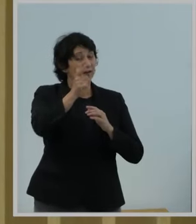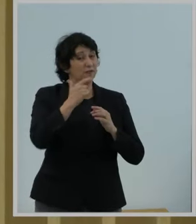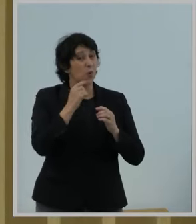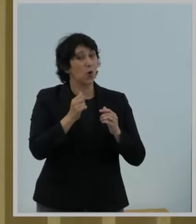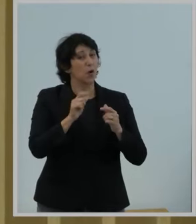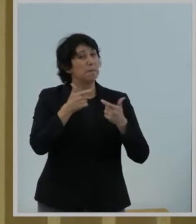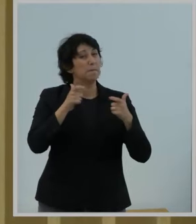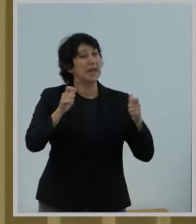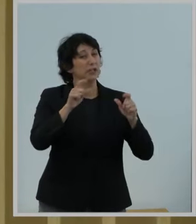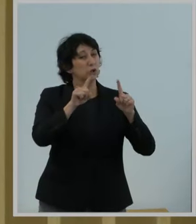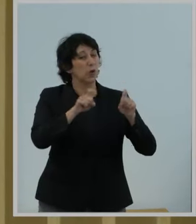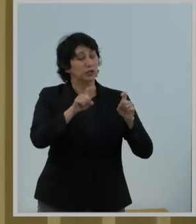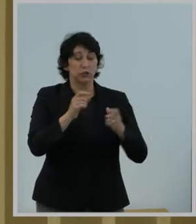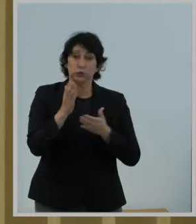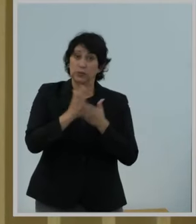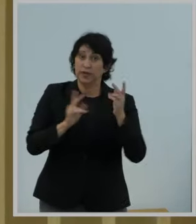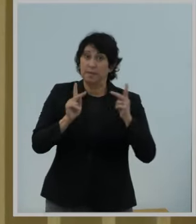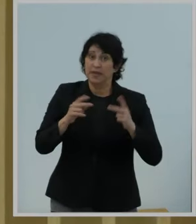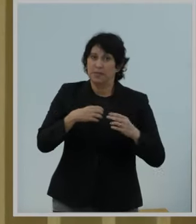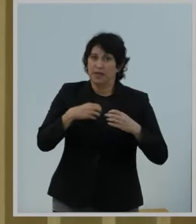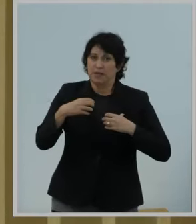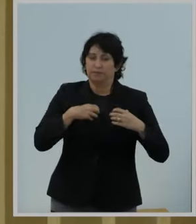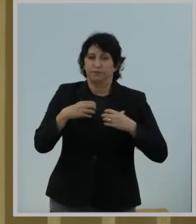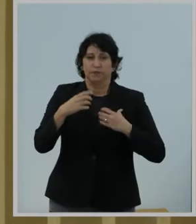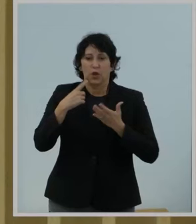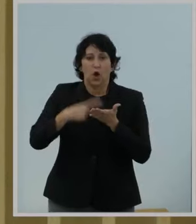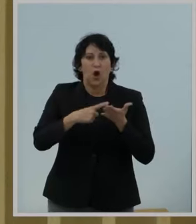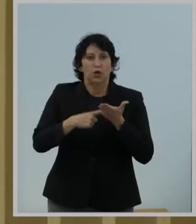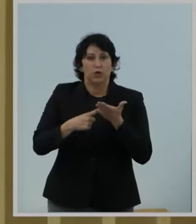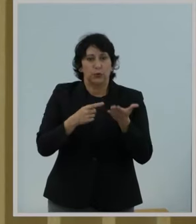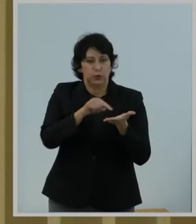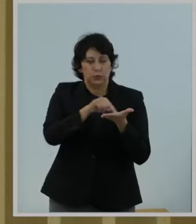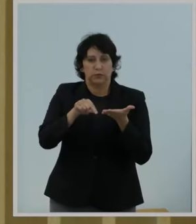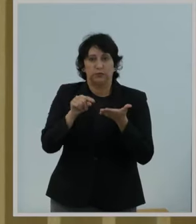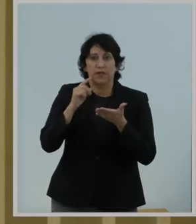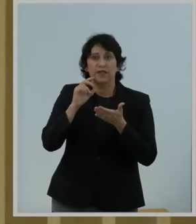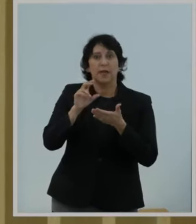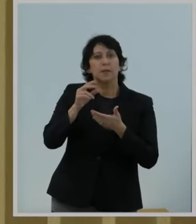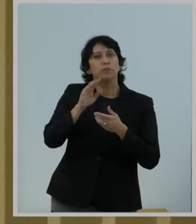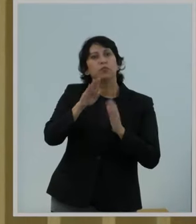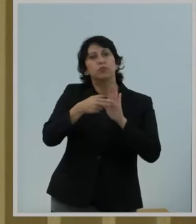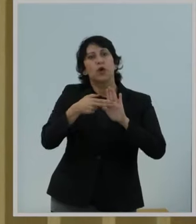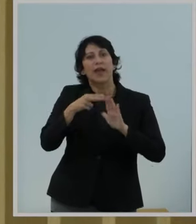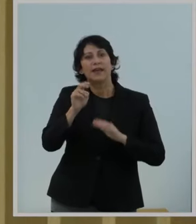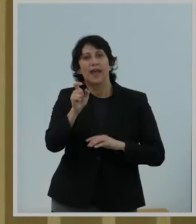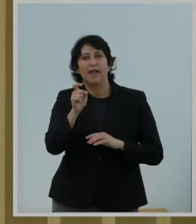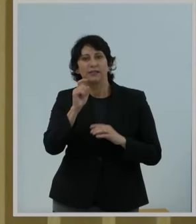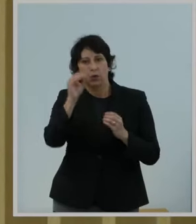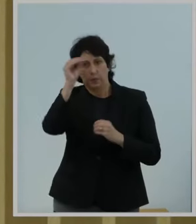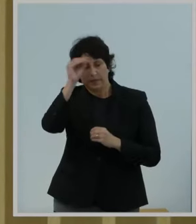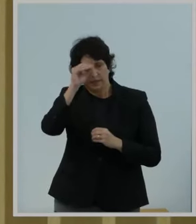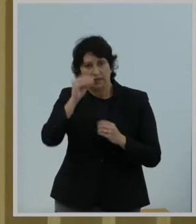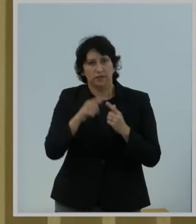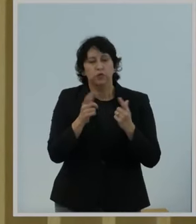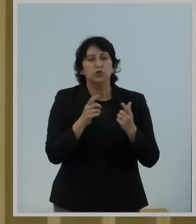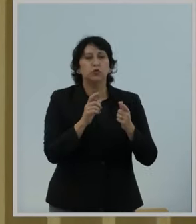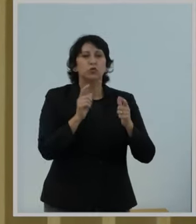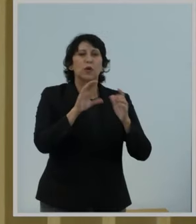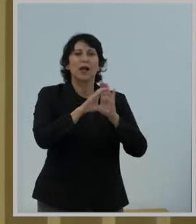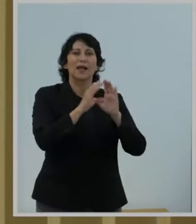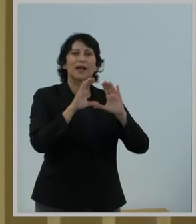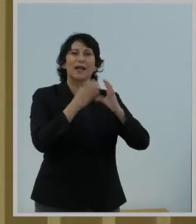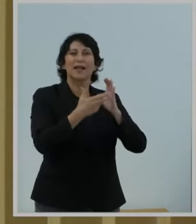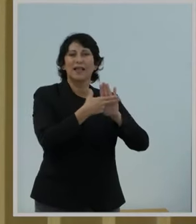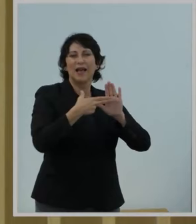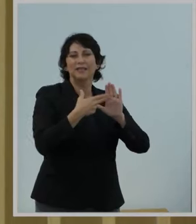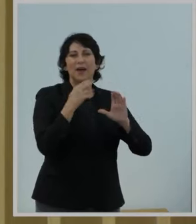While some now argue that the Supreme Court's brand X opinion supports an FCC decision to classify broadband as a